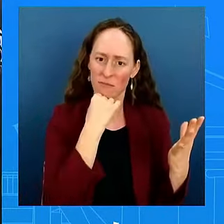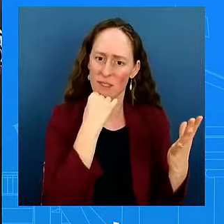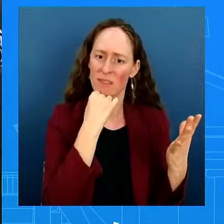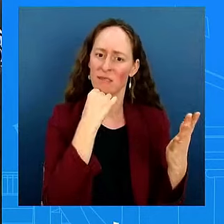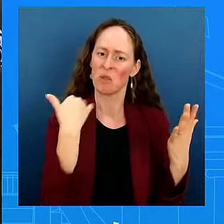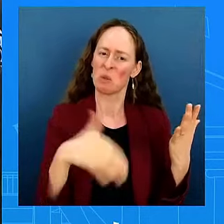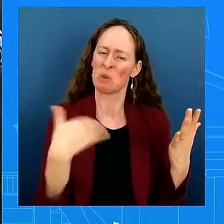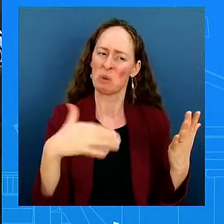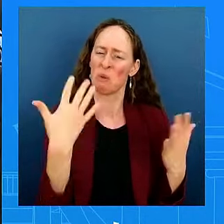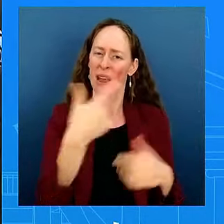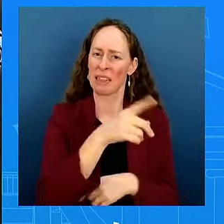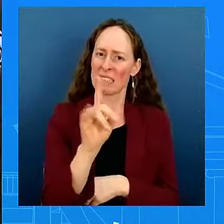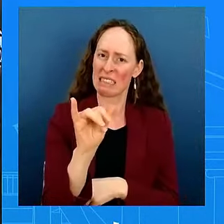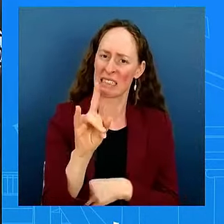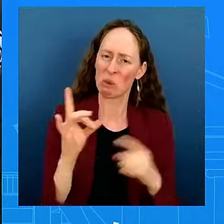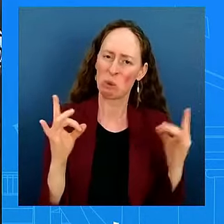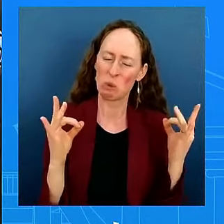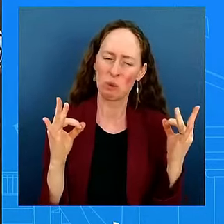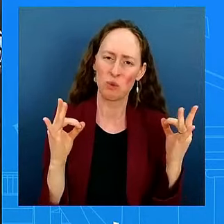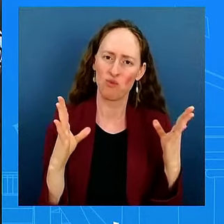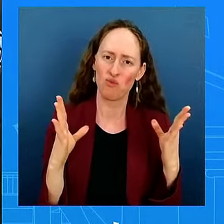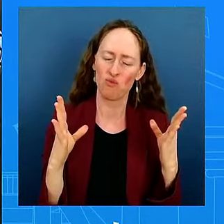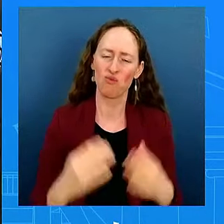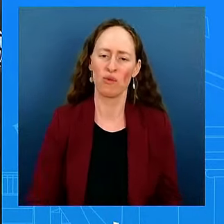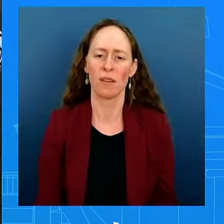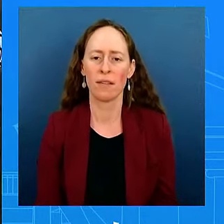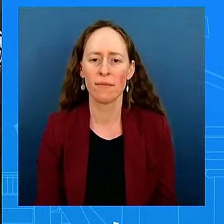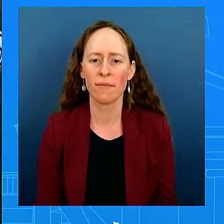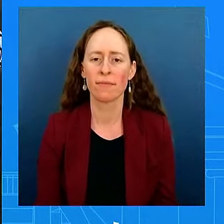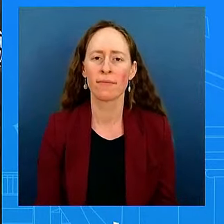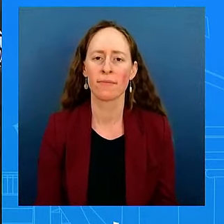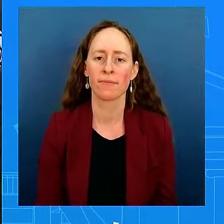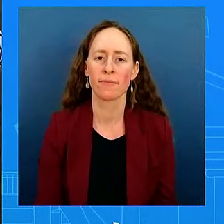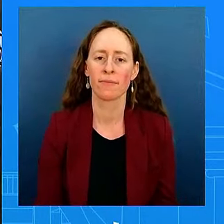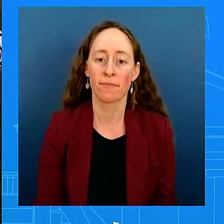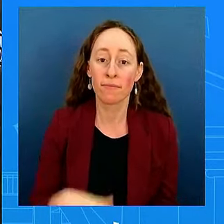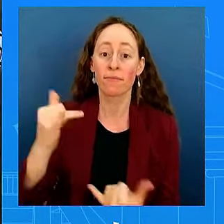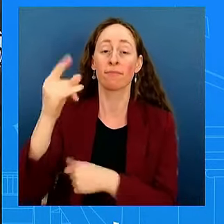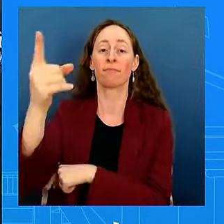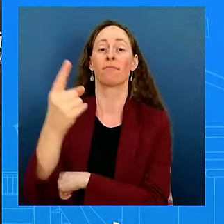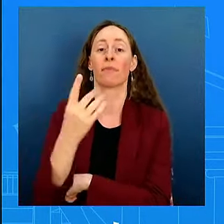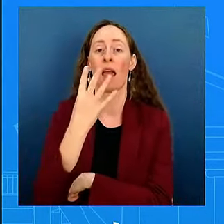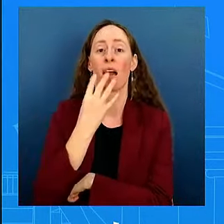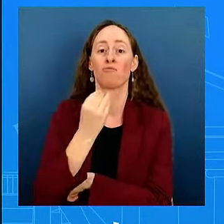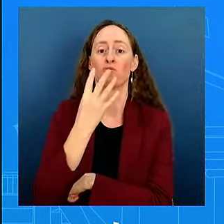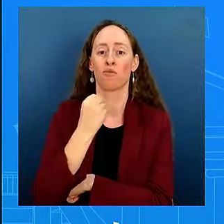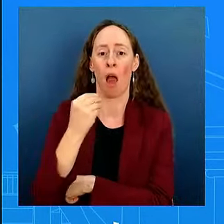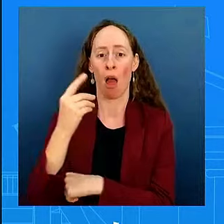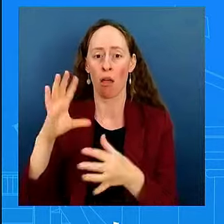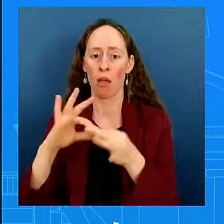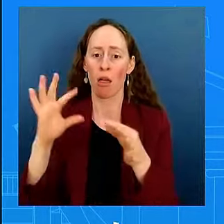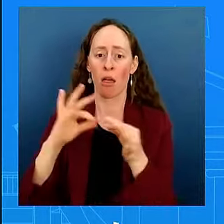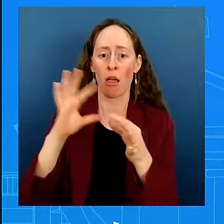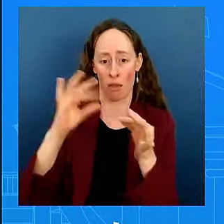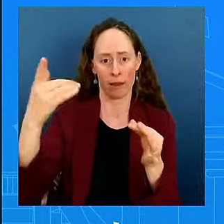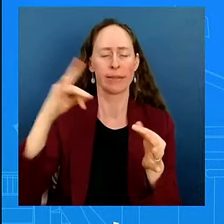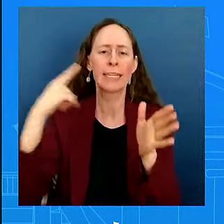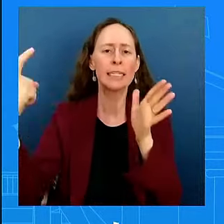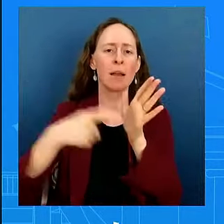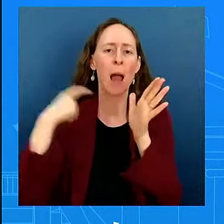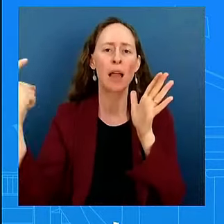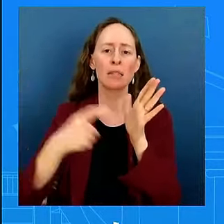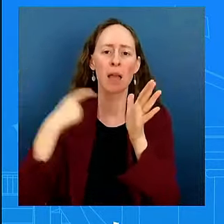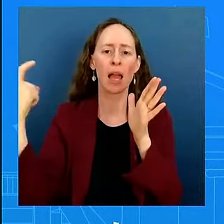the Israeli demands that have been put on the table during these negotiations as unreasonable? MS. I'm not going to negotiate from here. As my